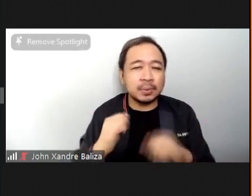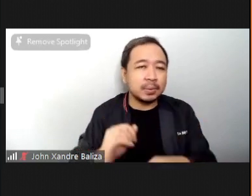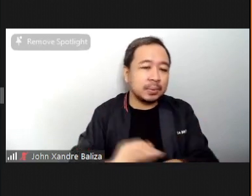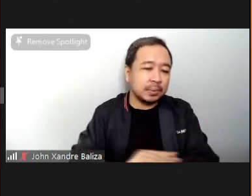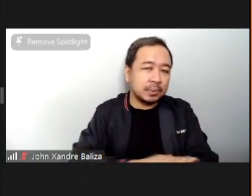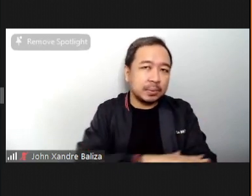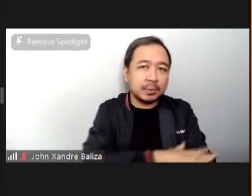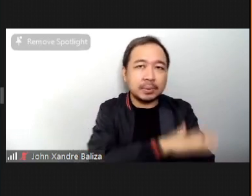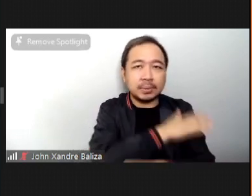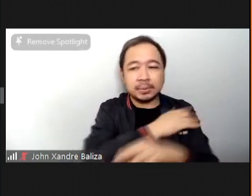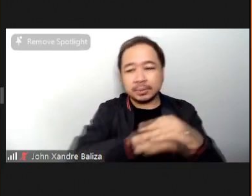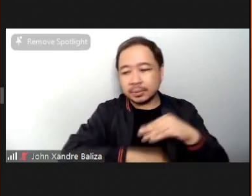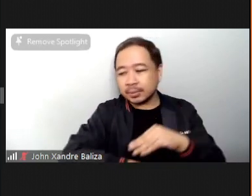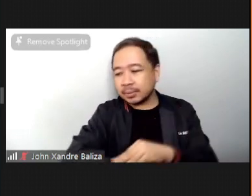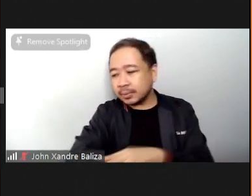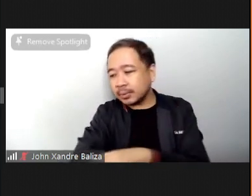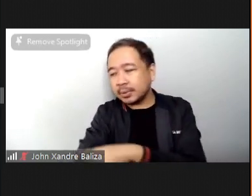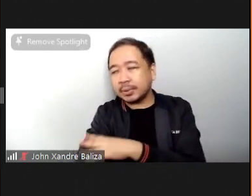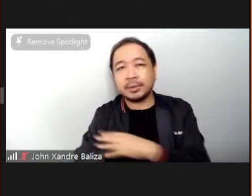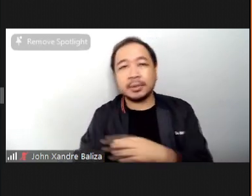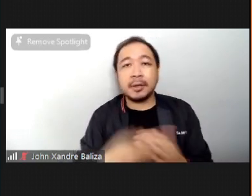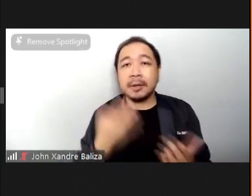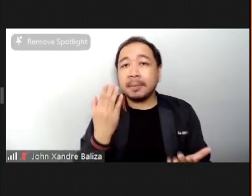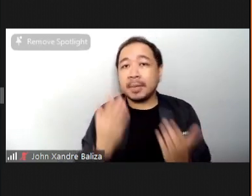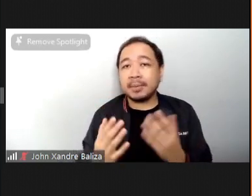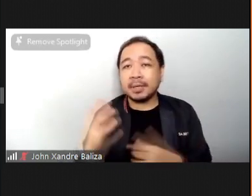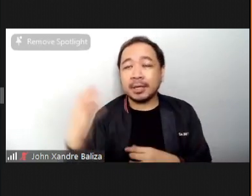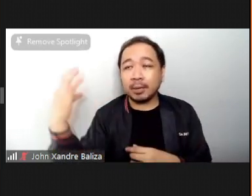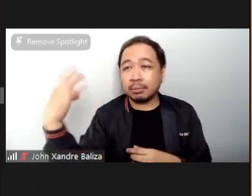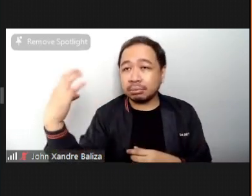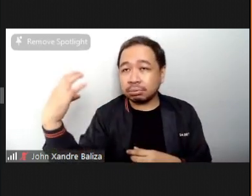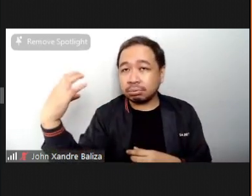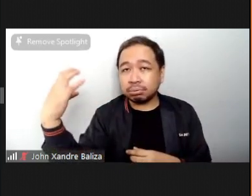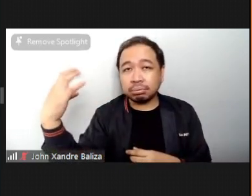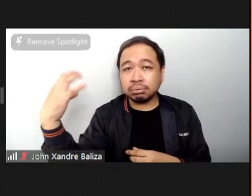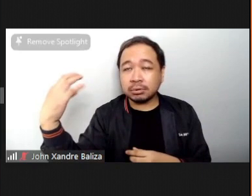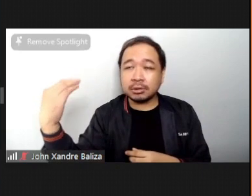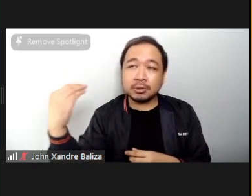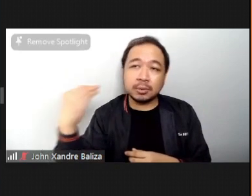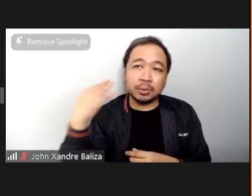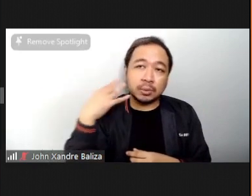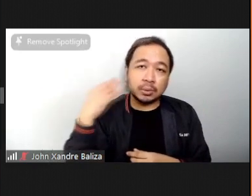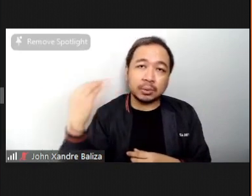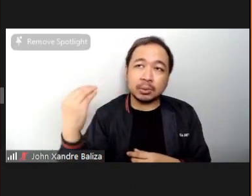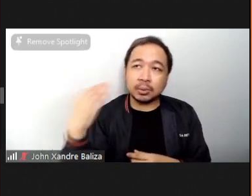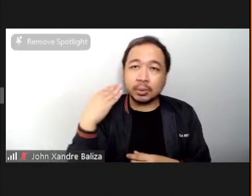Maybe there's an electric fan blowing. Or maybe there's none.